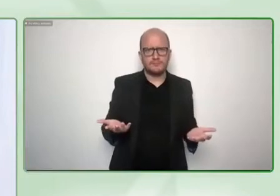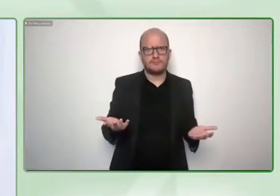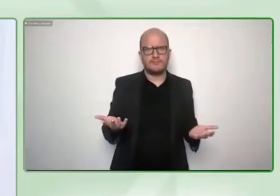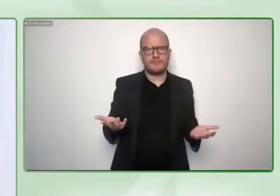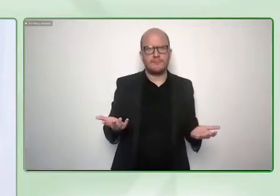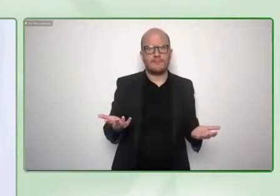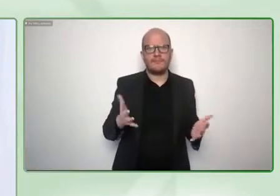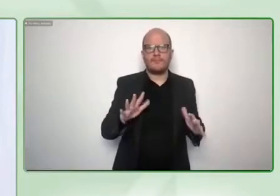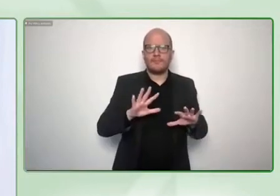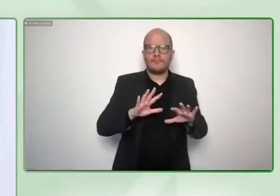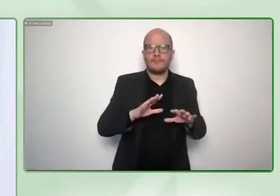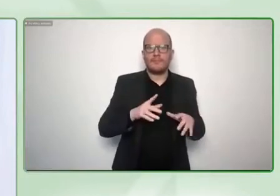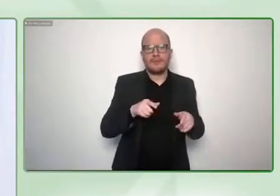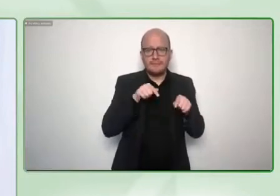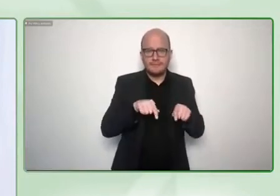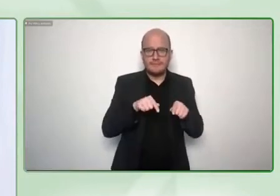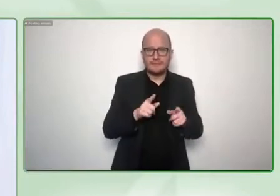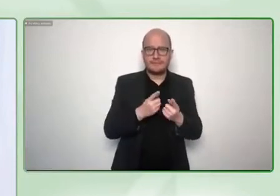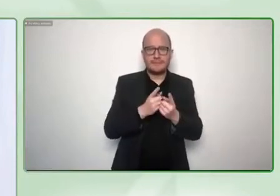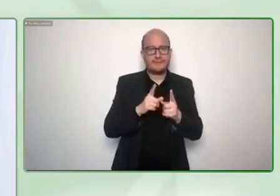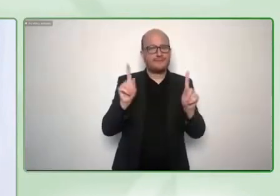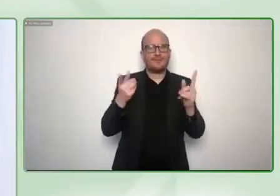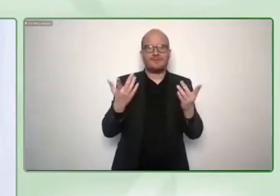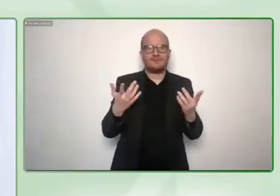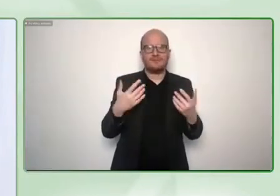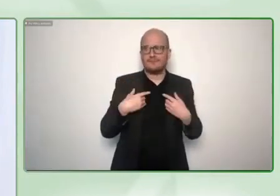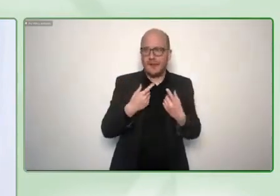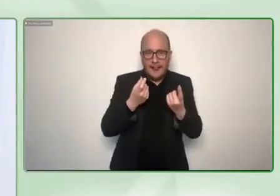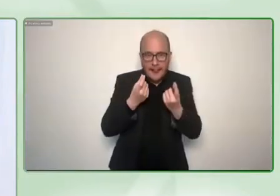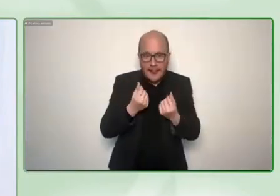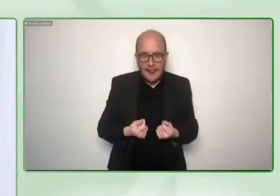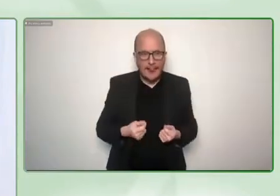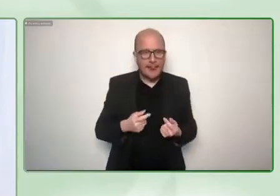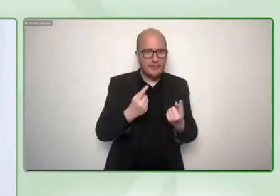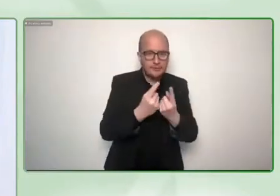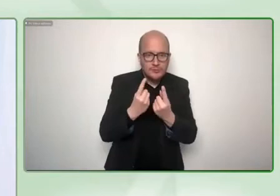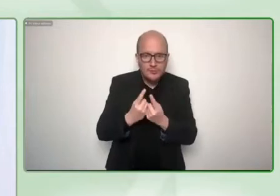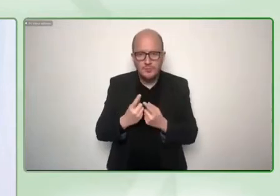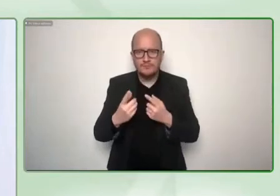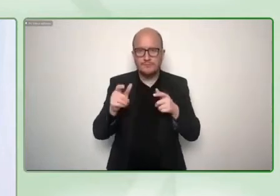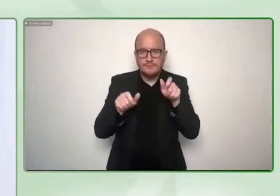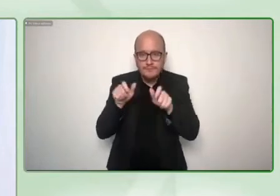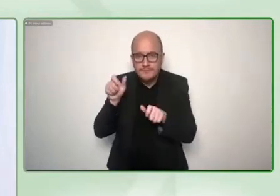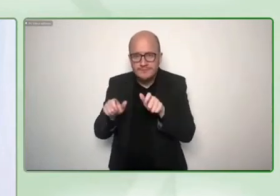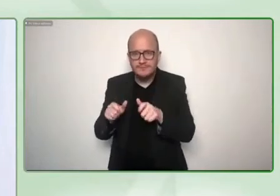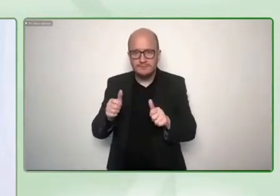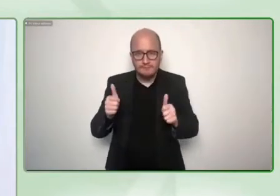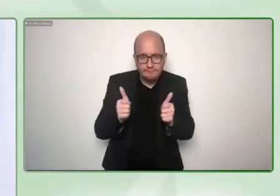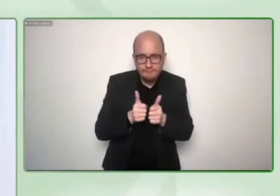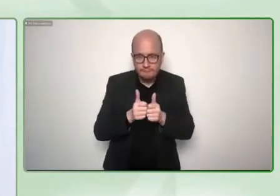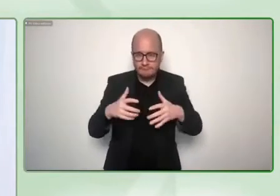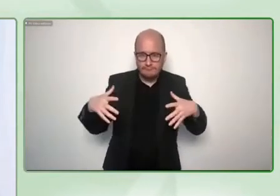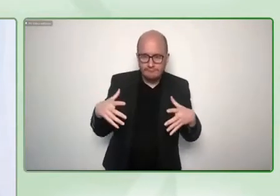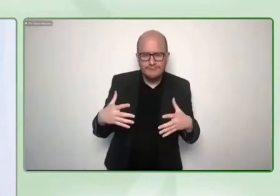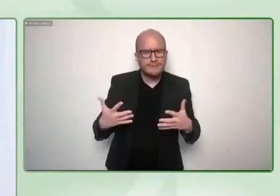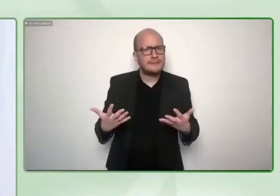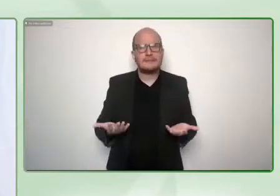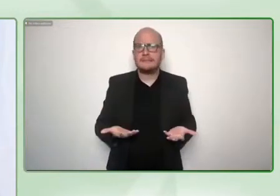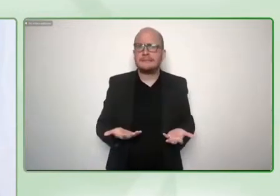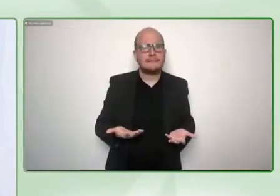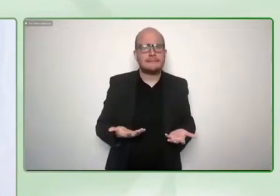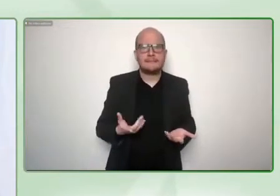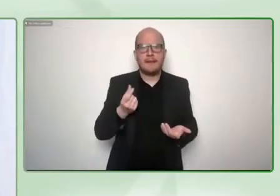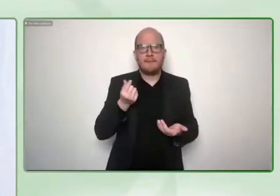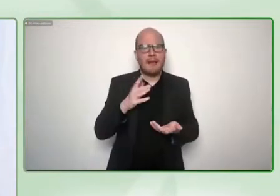It's different. You don't have so many resources. You're not in the heart of big money. But how would you describe the